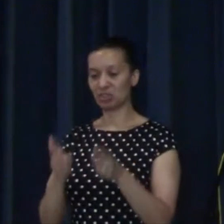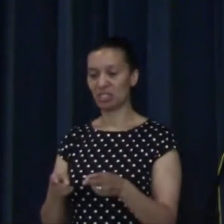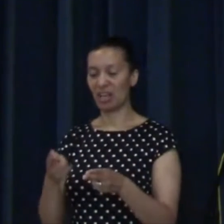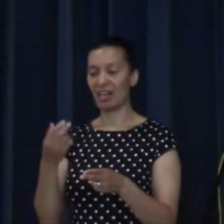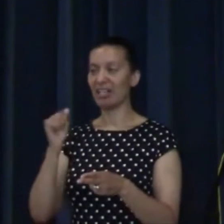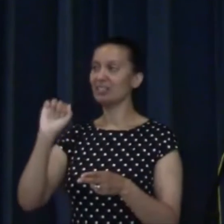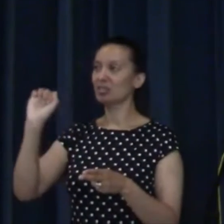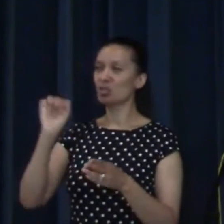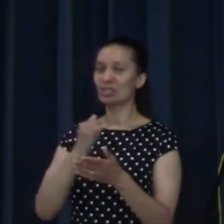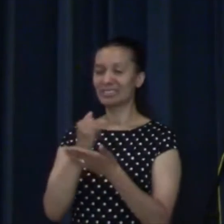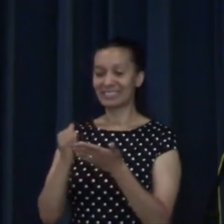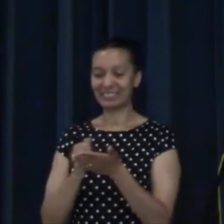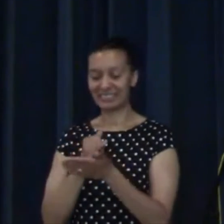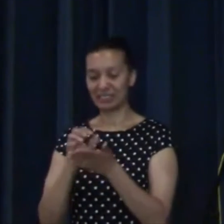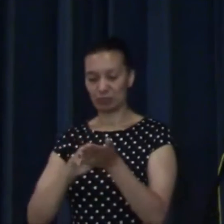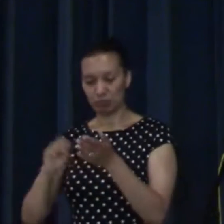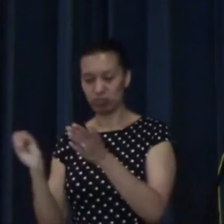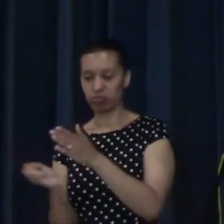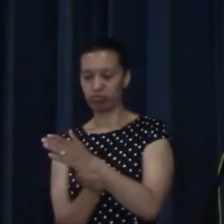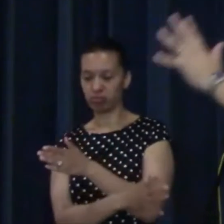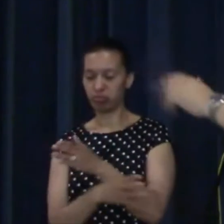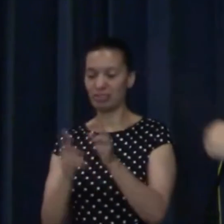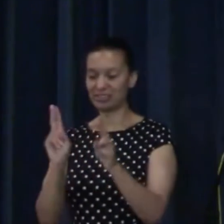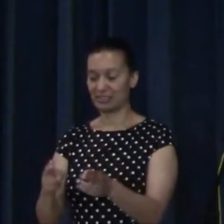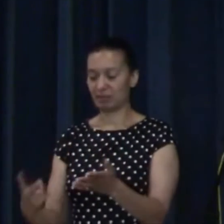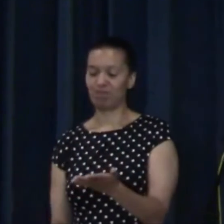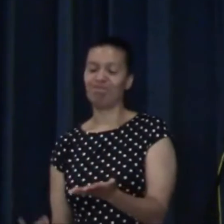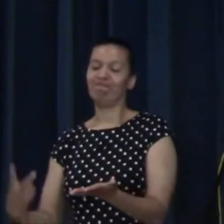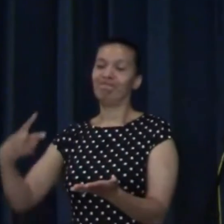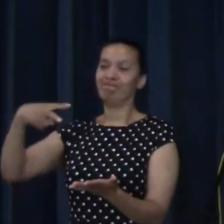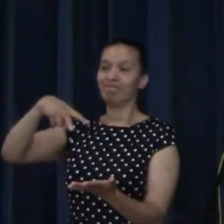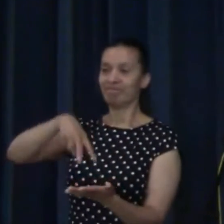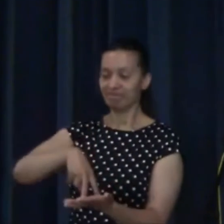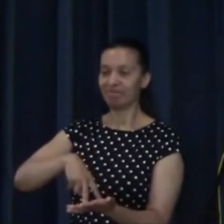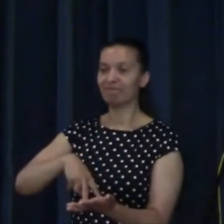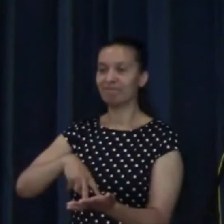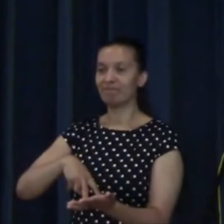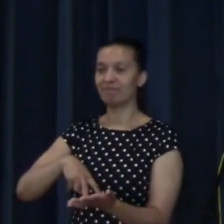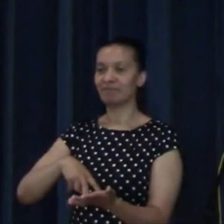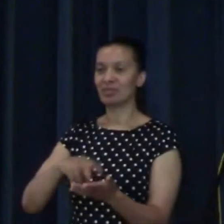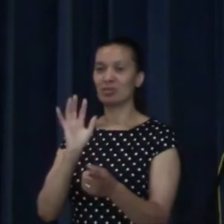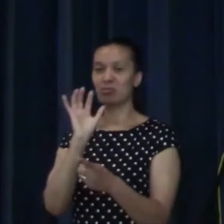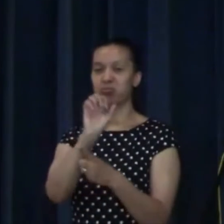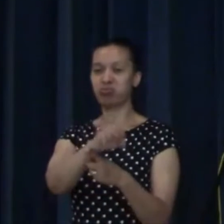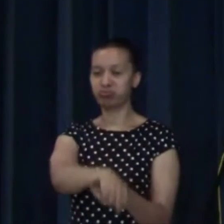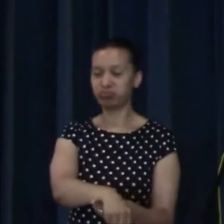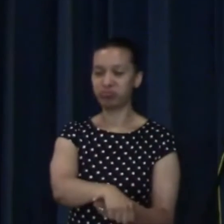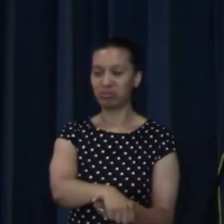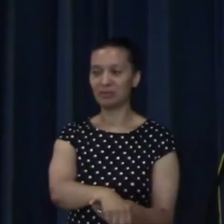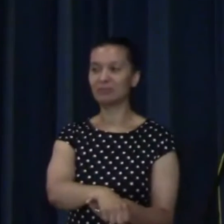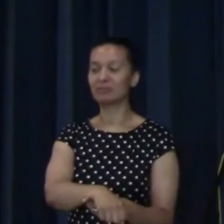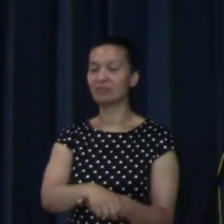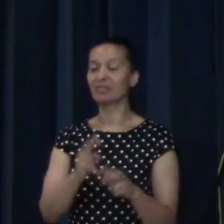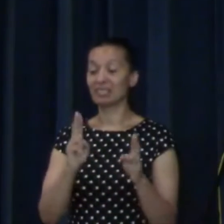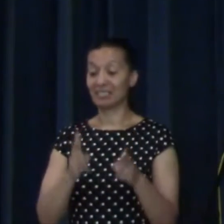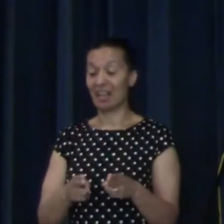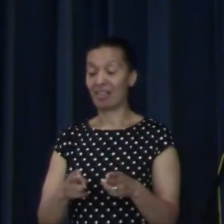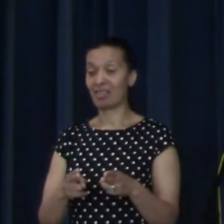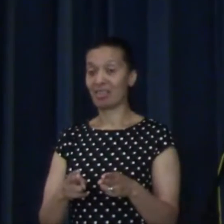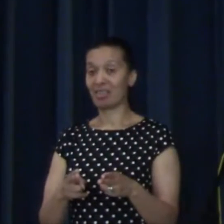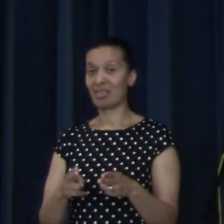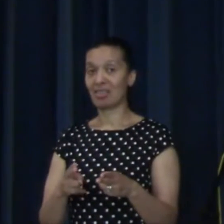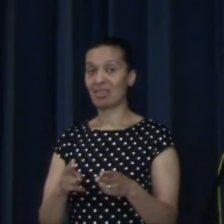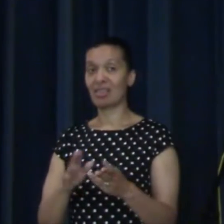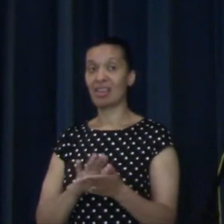sins, took the punishment that you deserve and rose from the dead. Defeating death. see, that's what the enemy has.